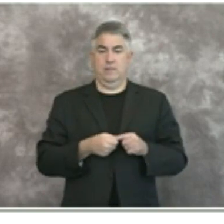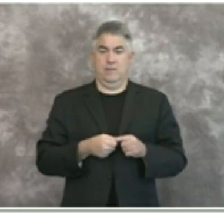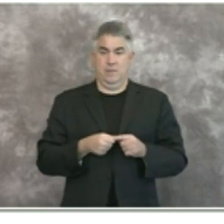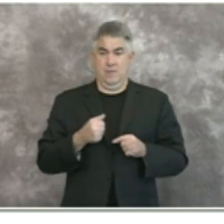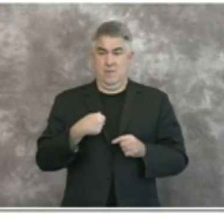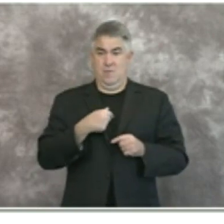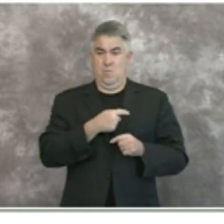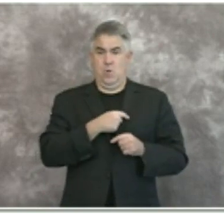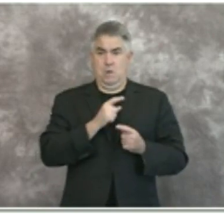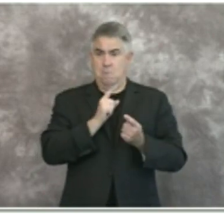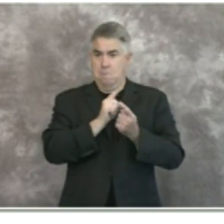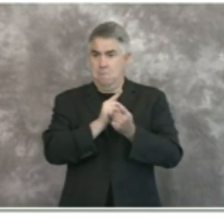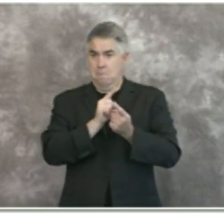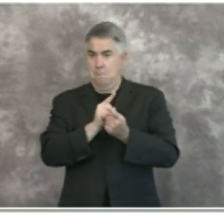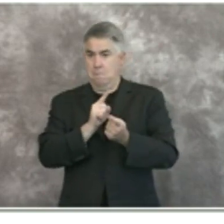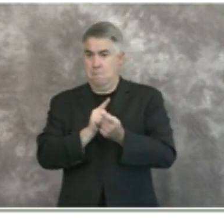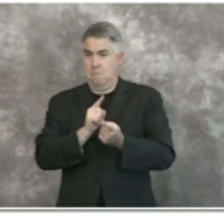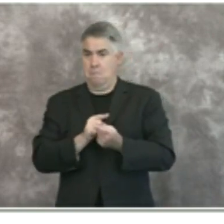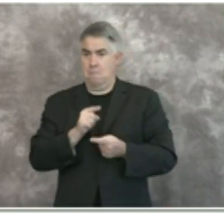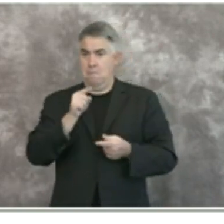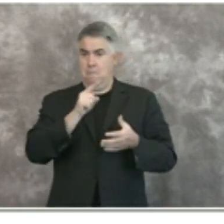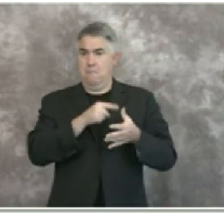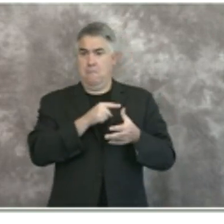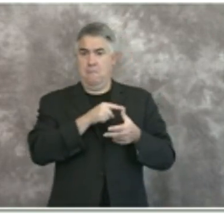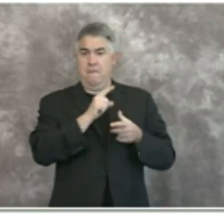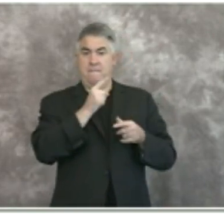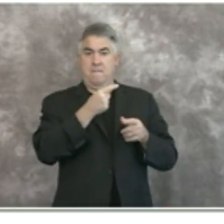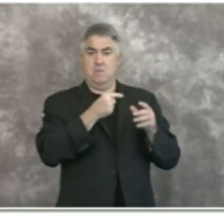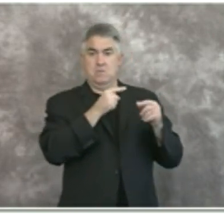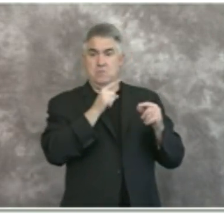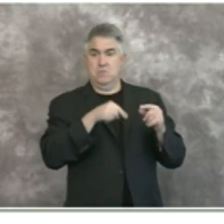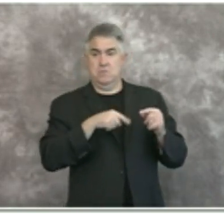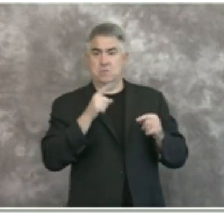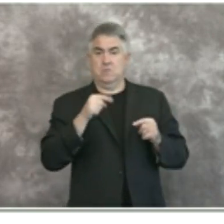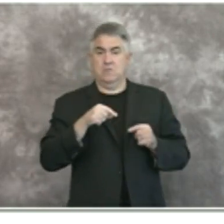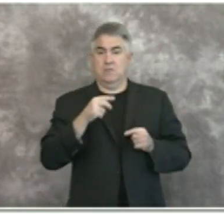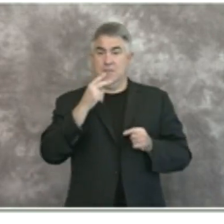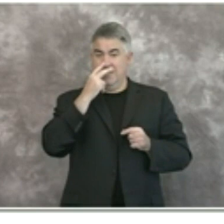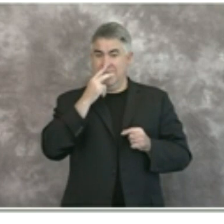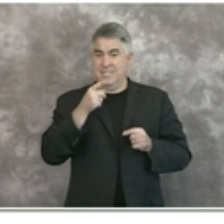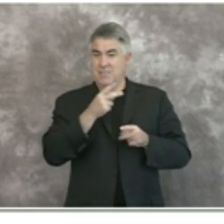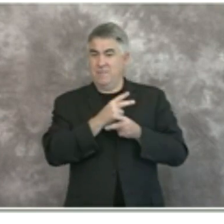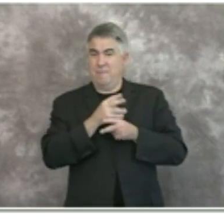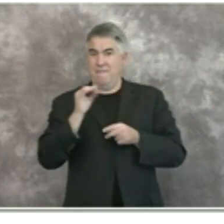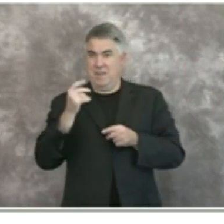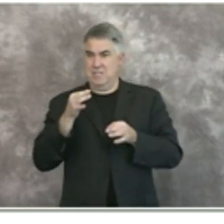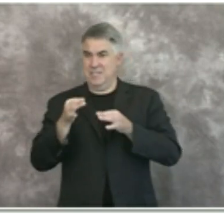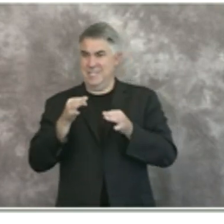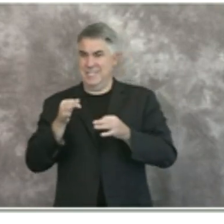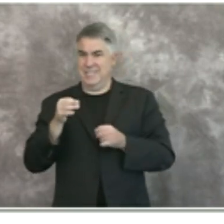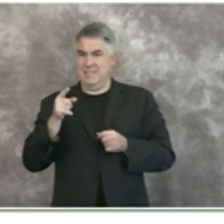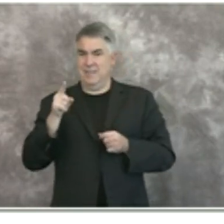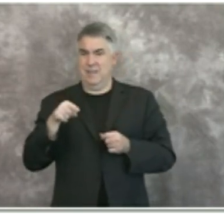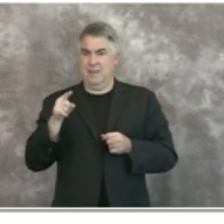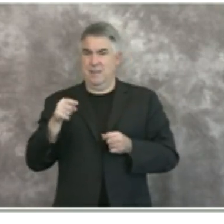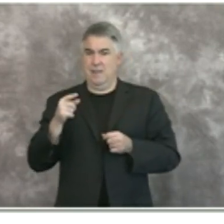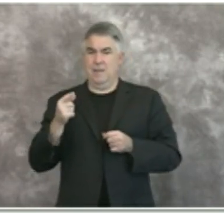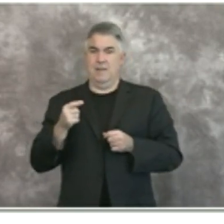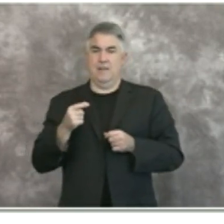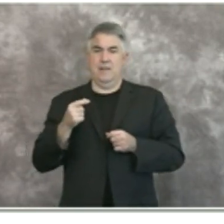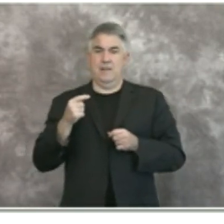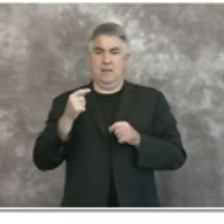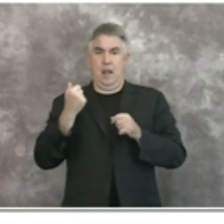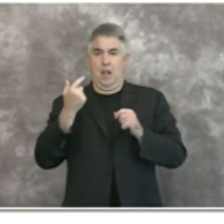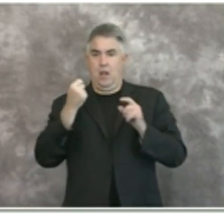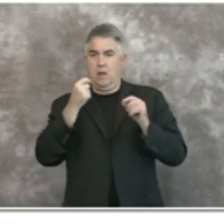in the right direction and as you see here and as supervisor fletcher noted earlier all of the triggers now are